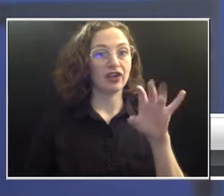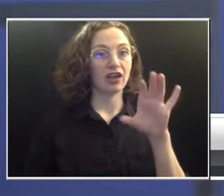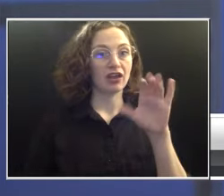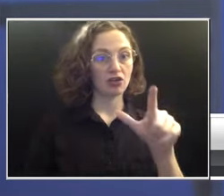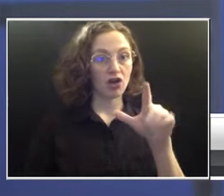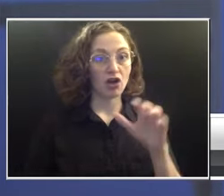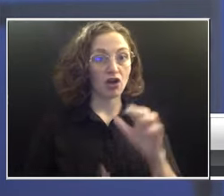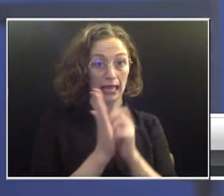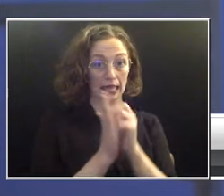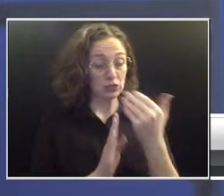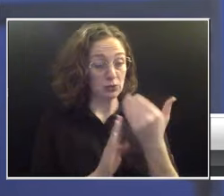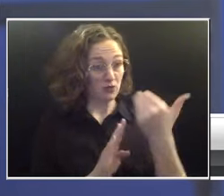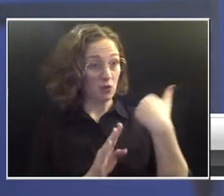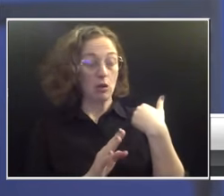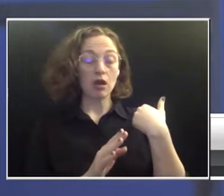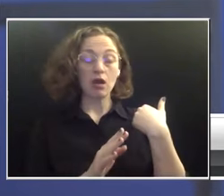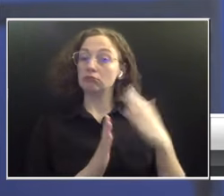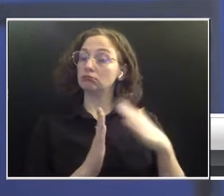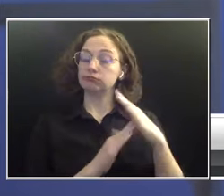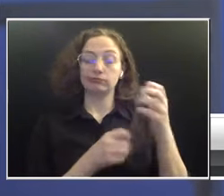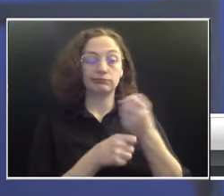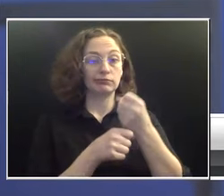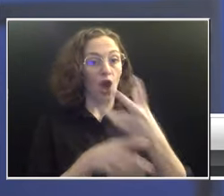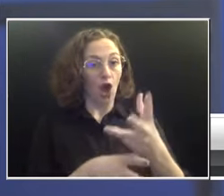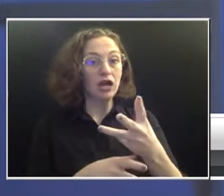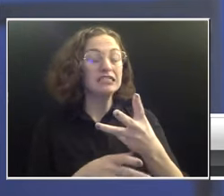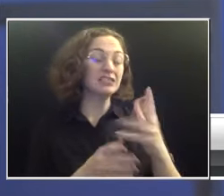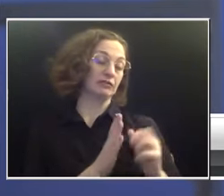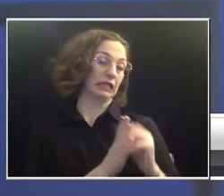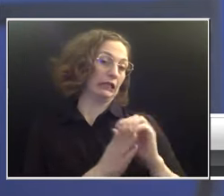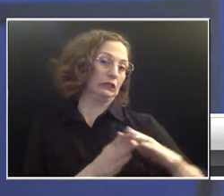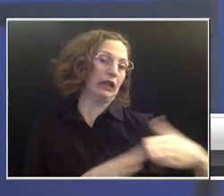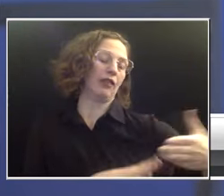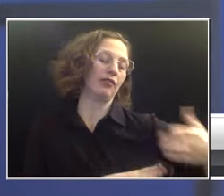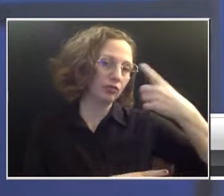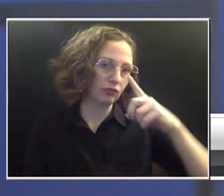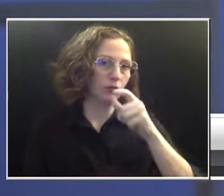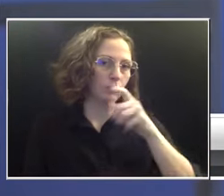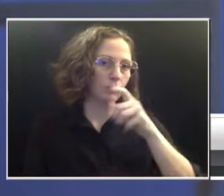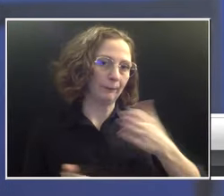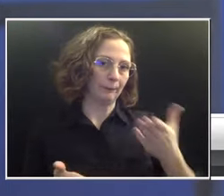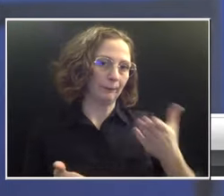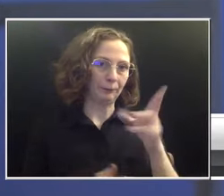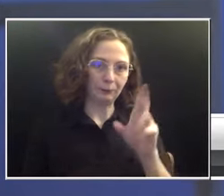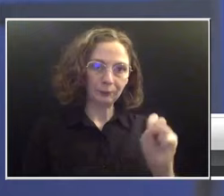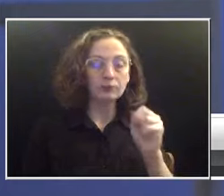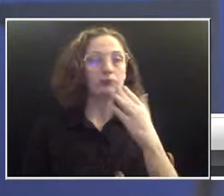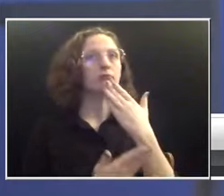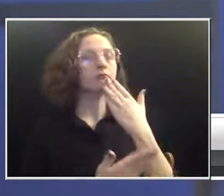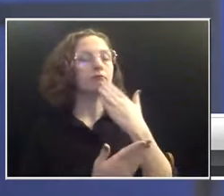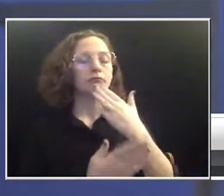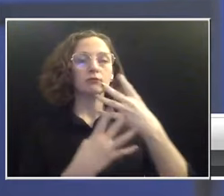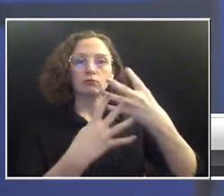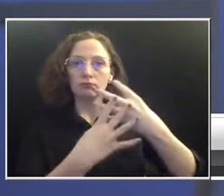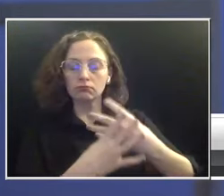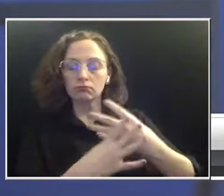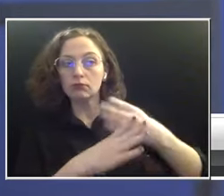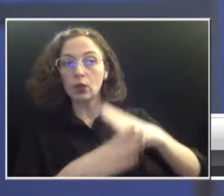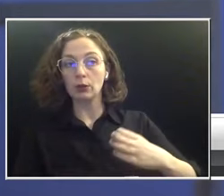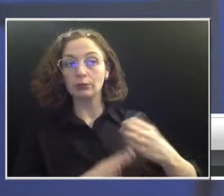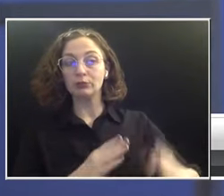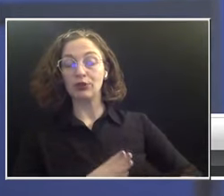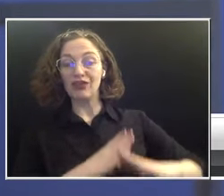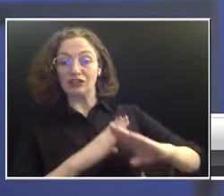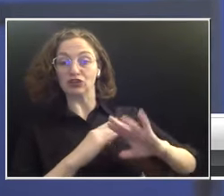deaths for women in the United States. Thankfully, though, screening and prevention made progress in saving lives. Today, we're going to hear